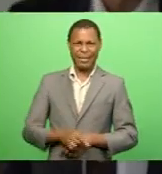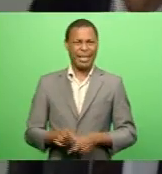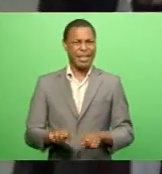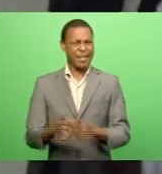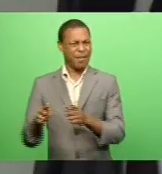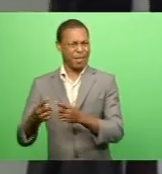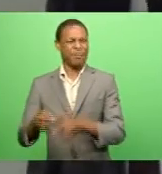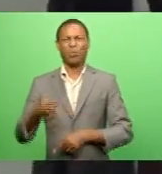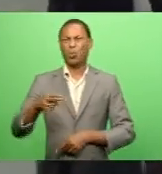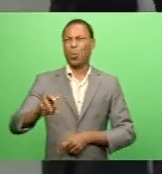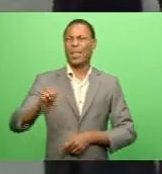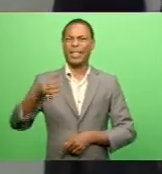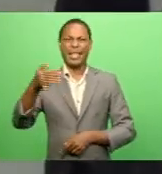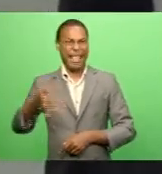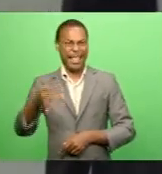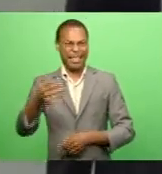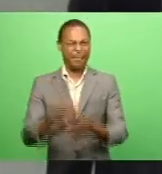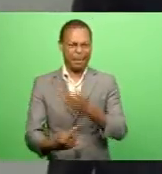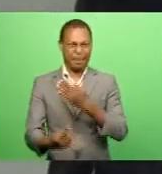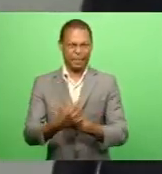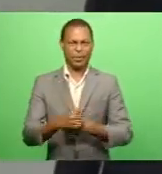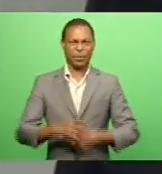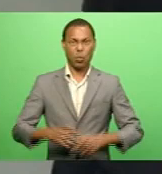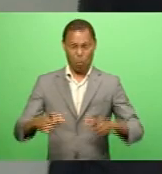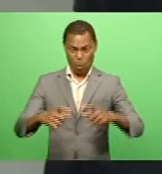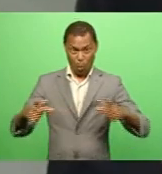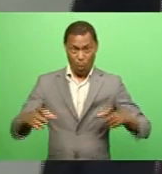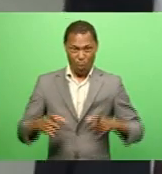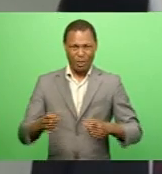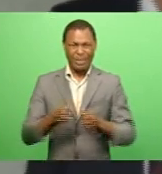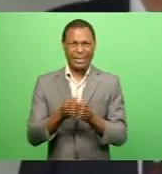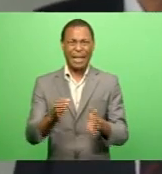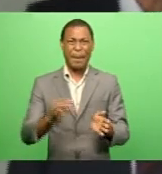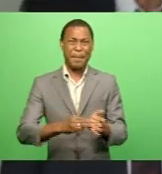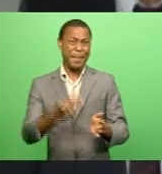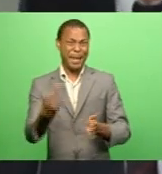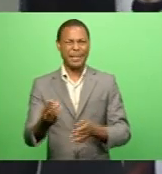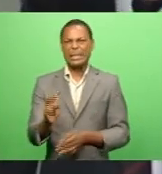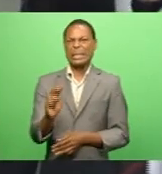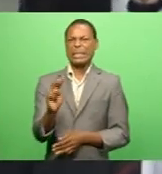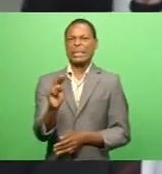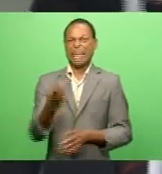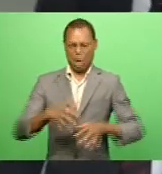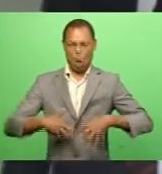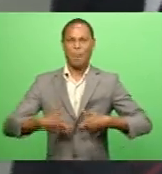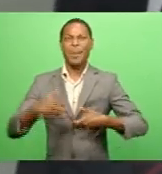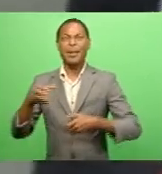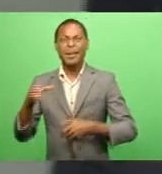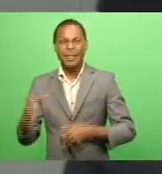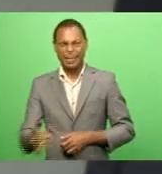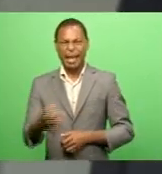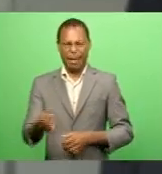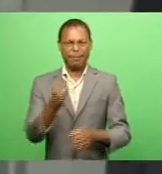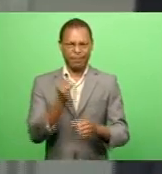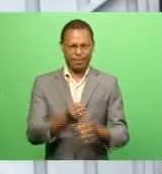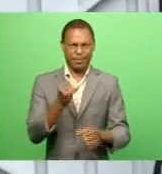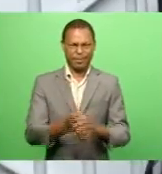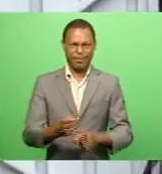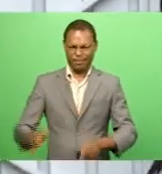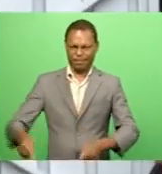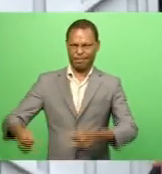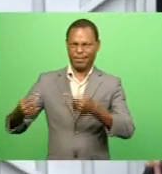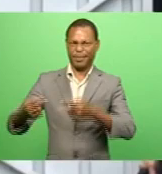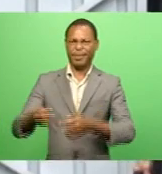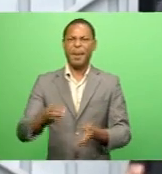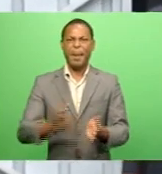2019 The trial that started on Monday relates to the second complainant Who alleges that an offense was committed against her in